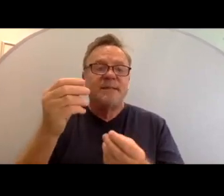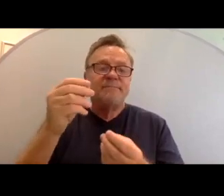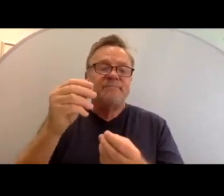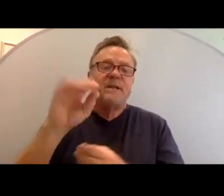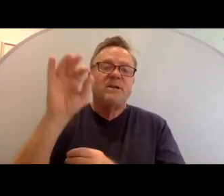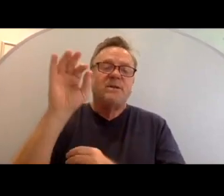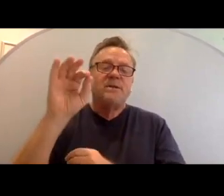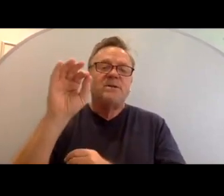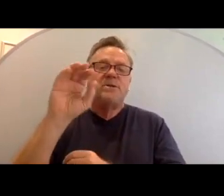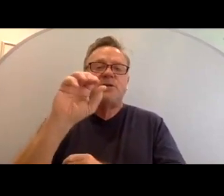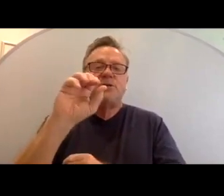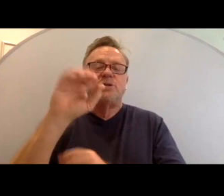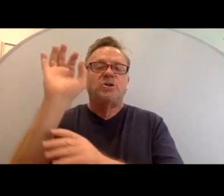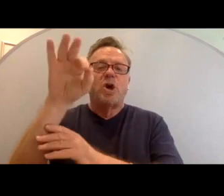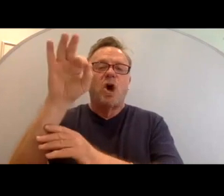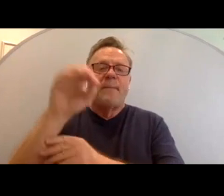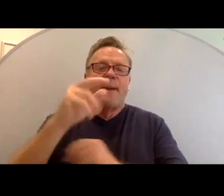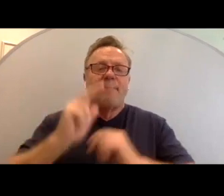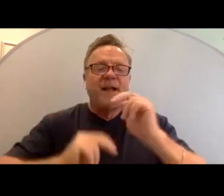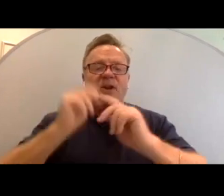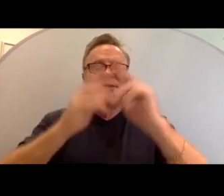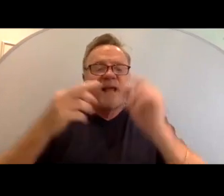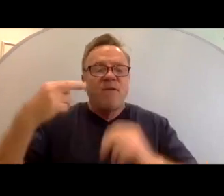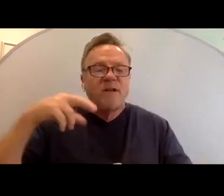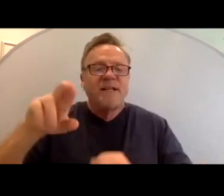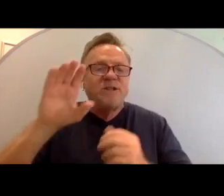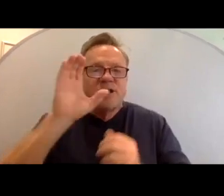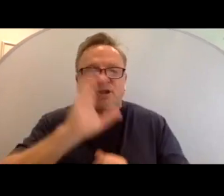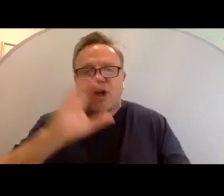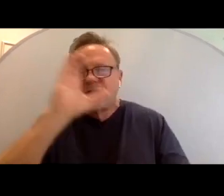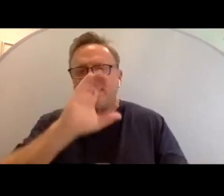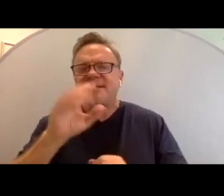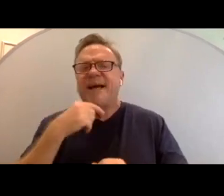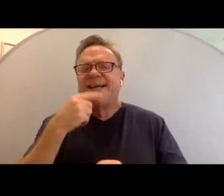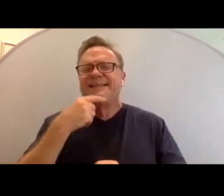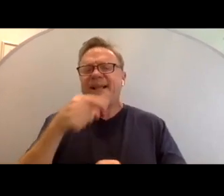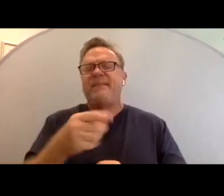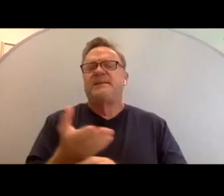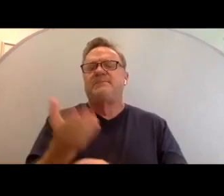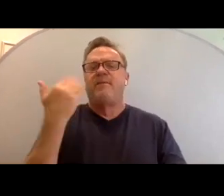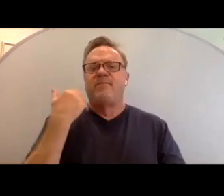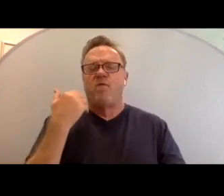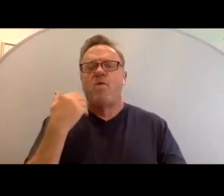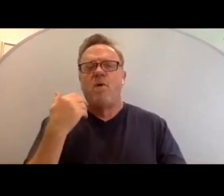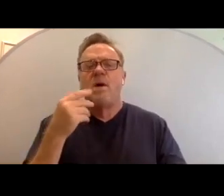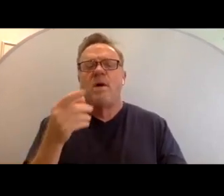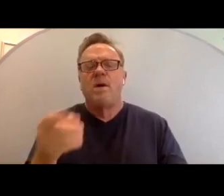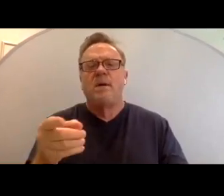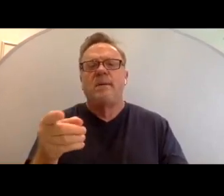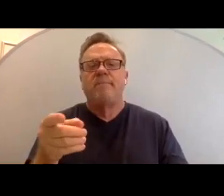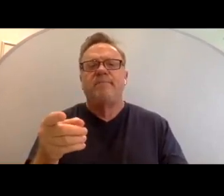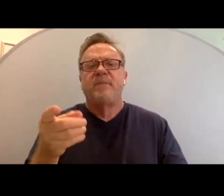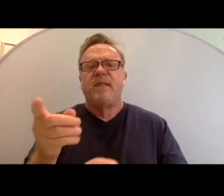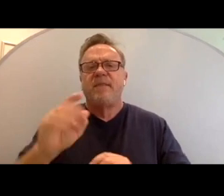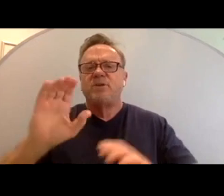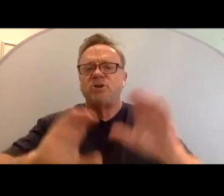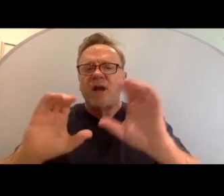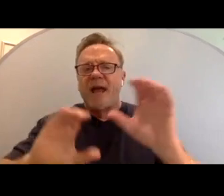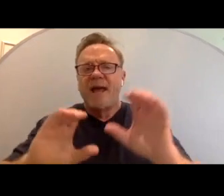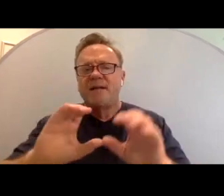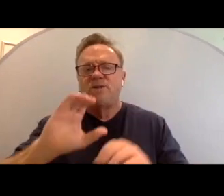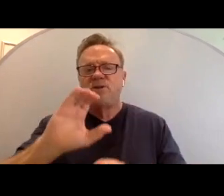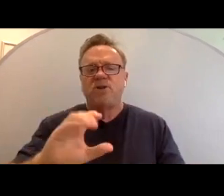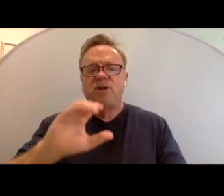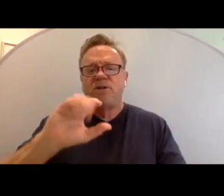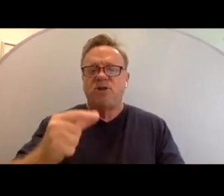religious searches. This is something I mentioned earlier. You know, the chat GPT